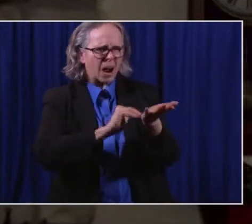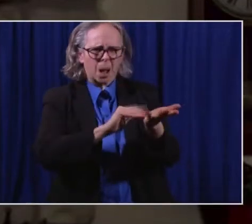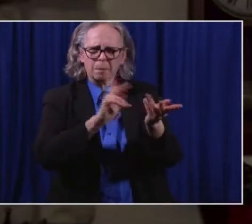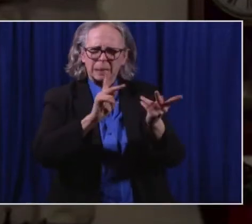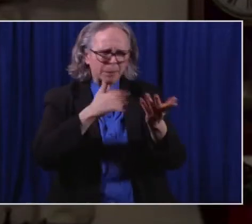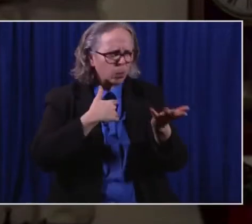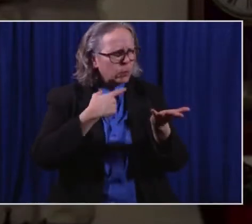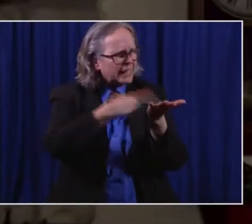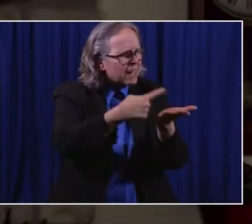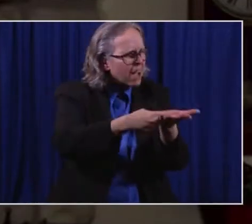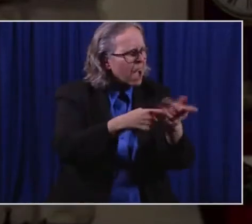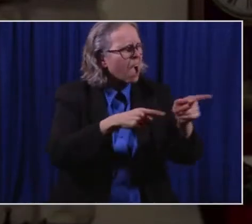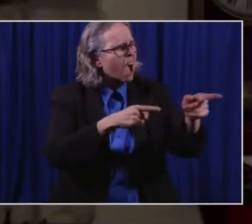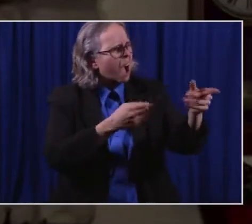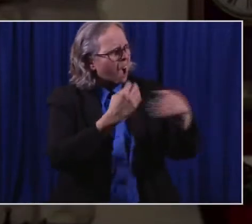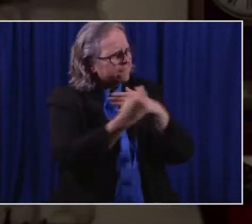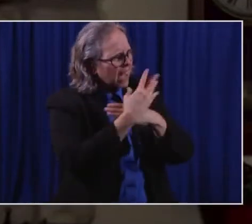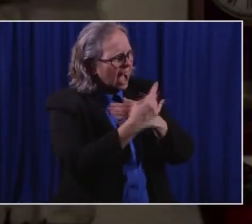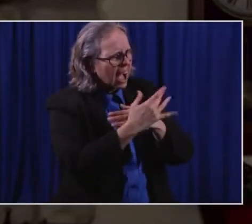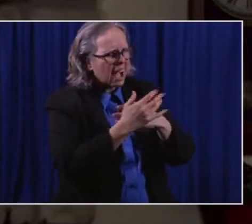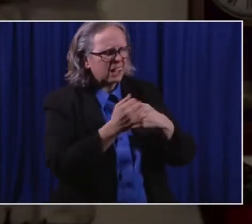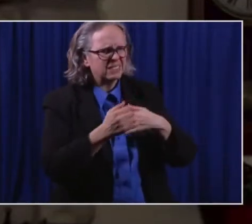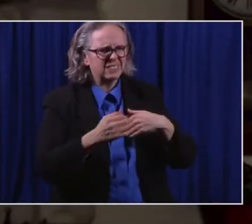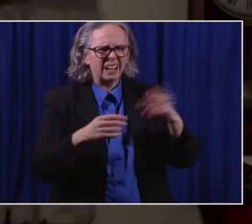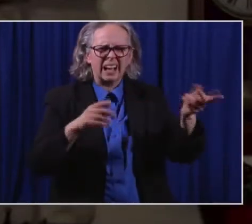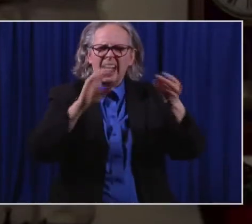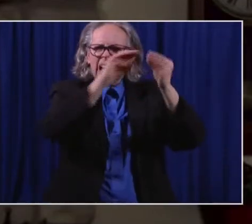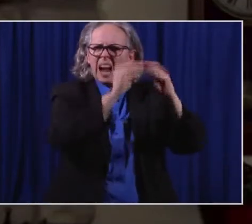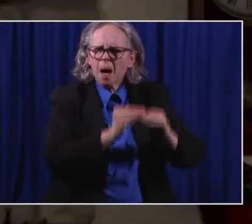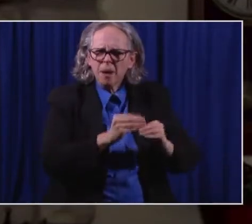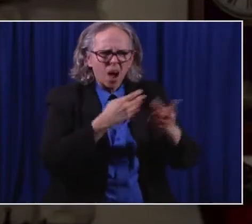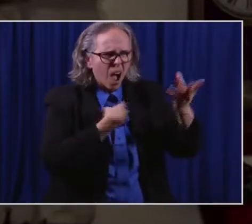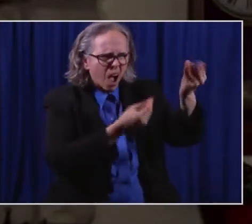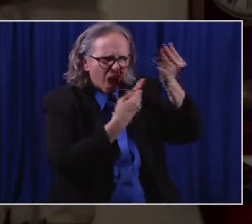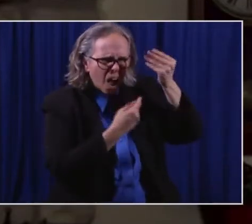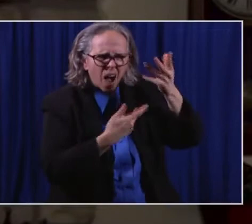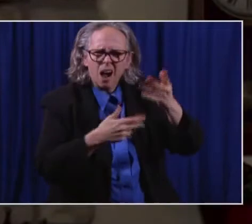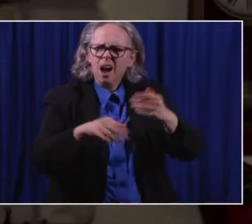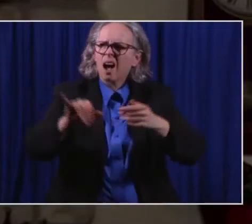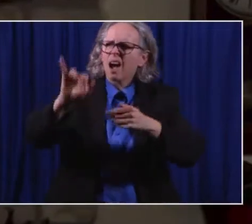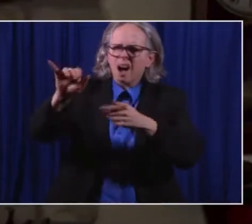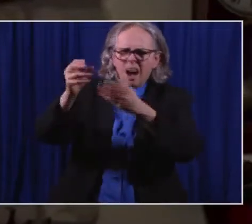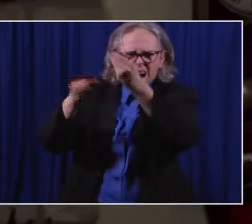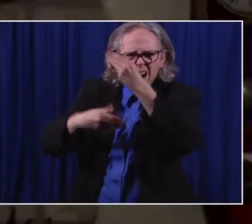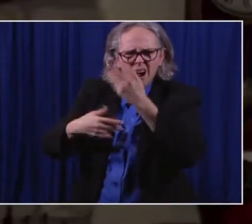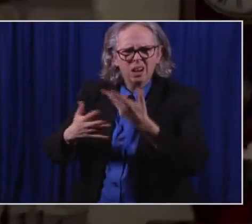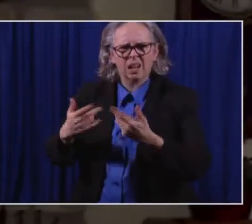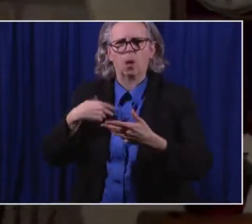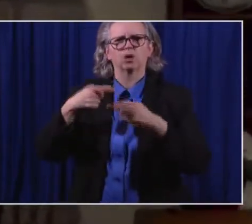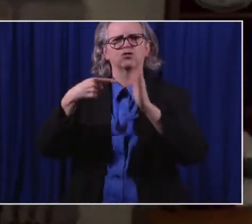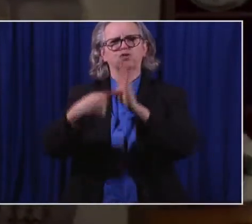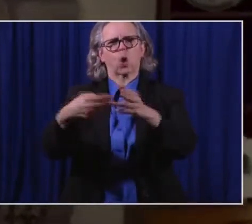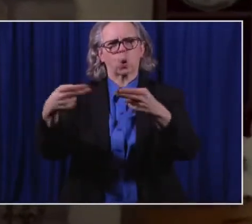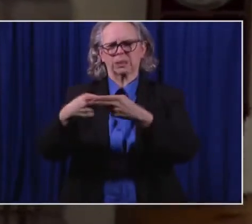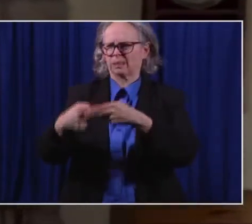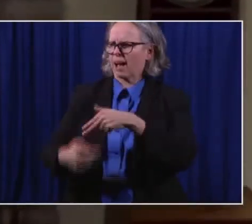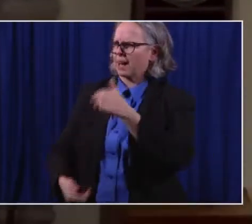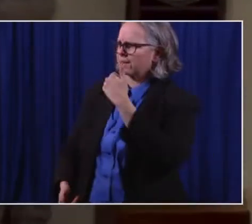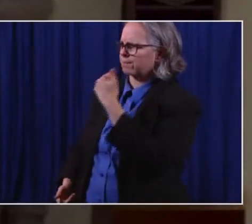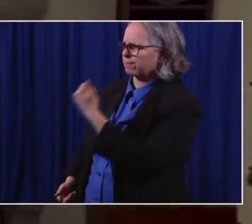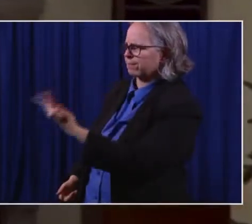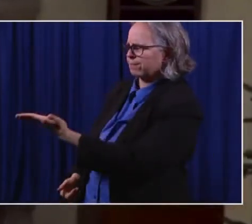people and we've looked at a lot of data. So Eric, can you put the slide up, please? Uh, this is a